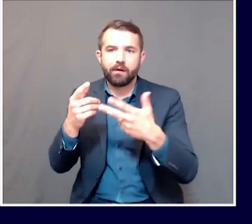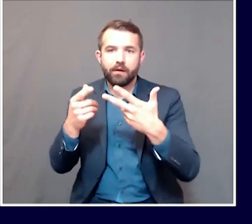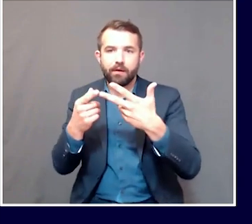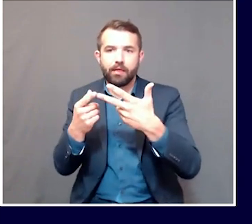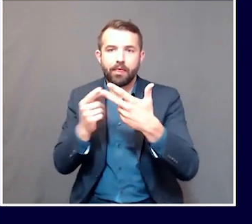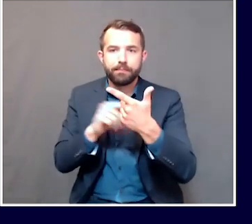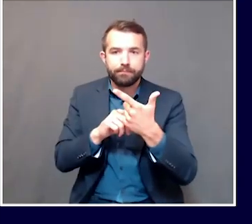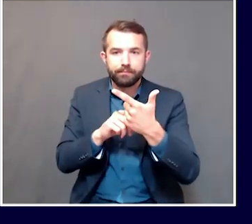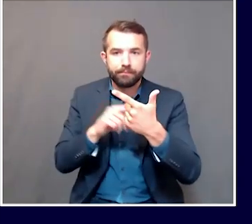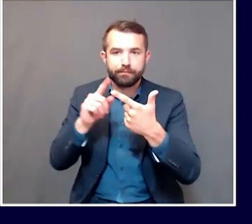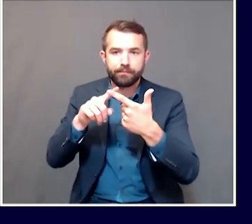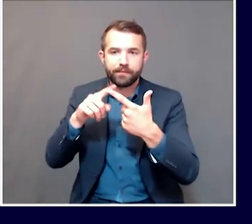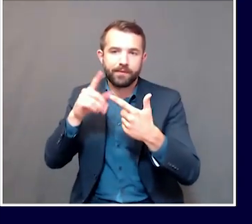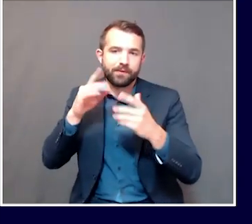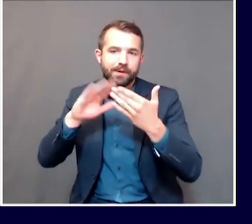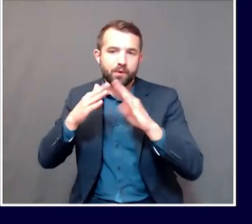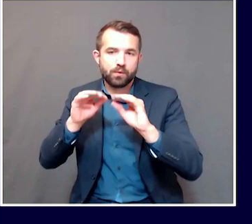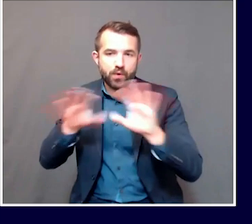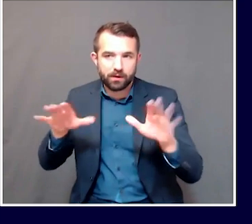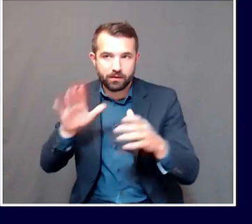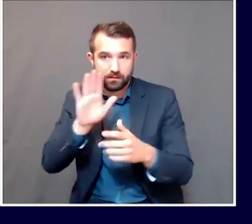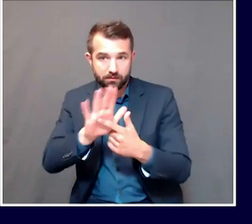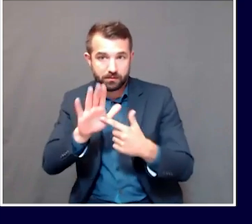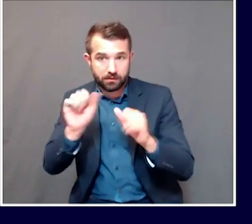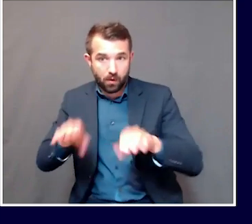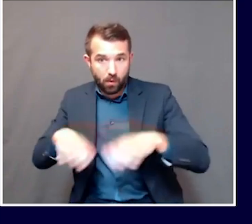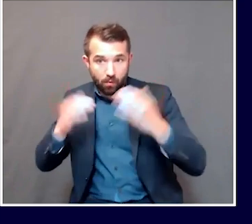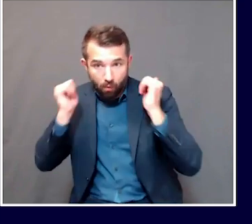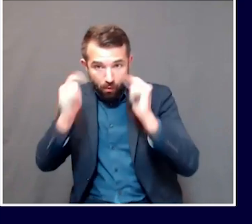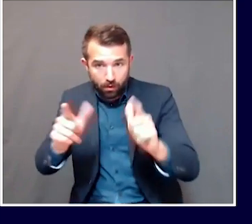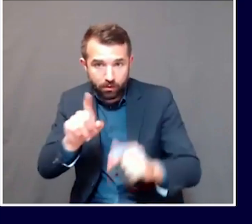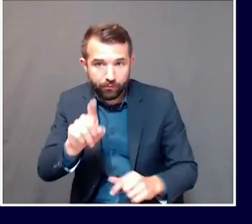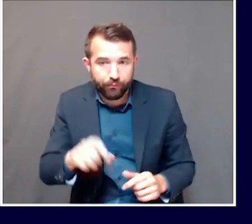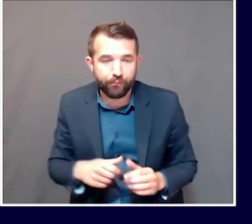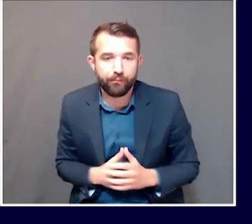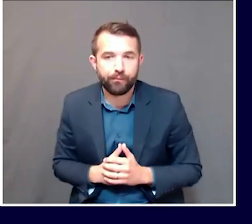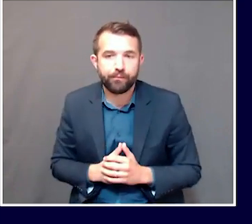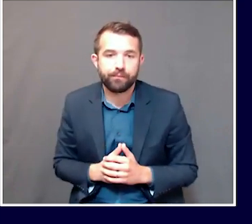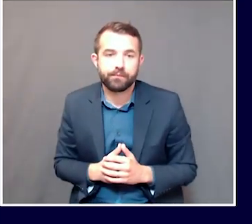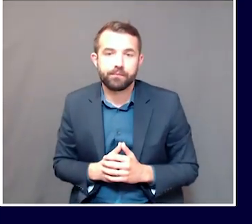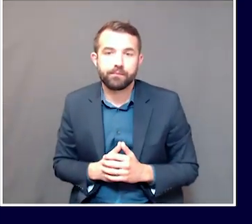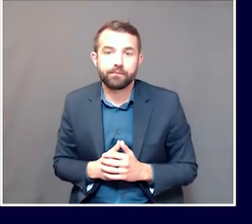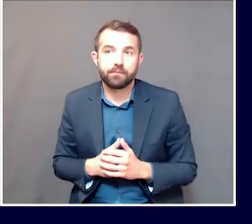three counties to fully open? And could York County businesses open sooner?